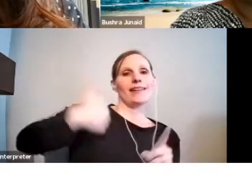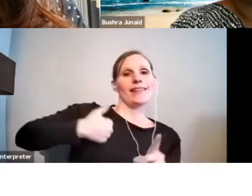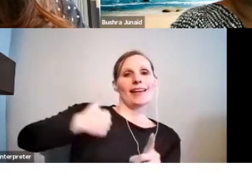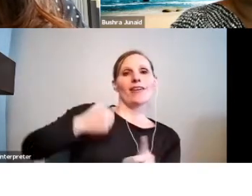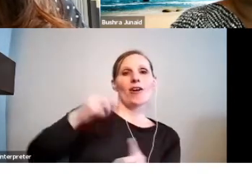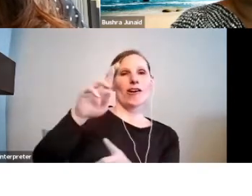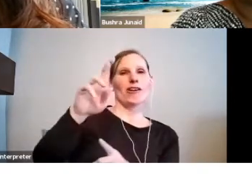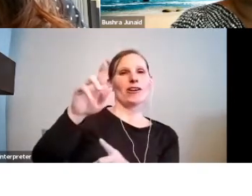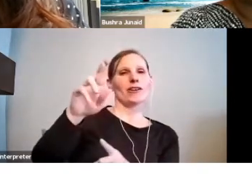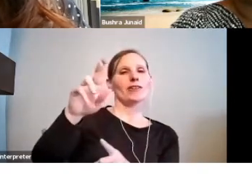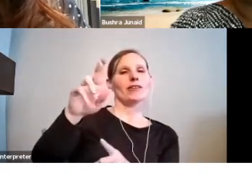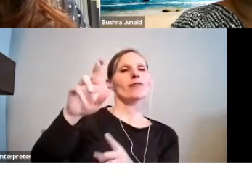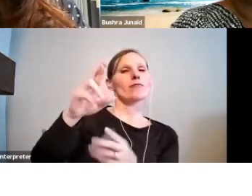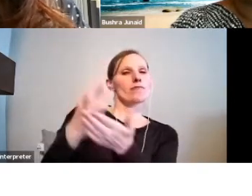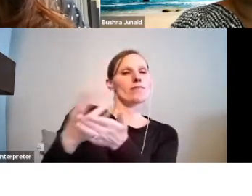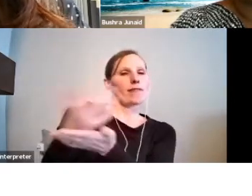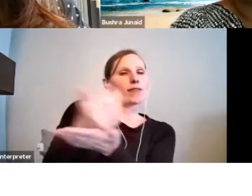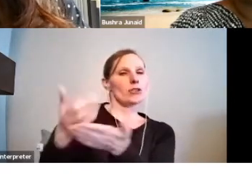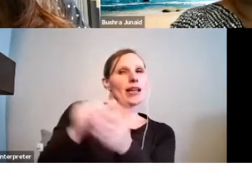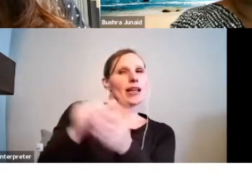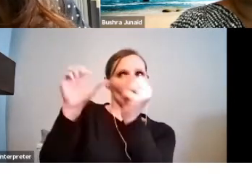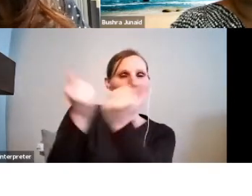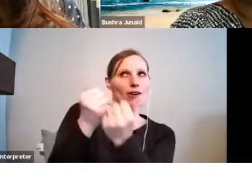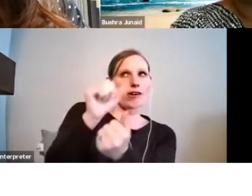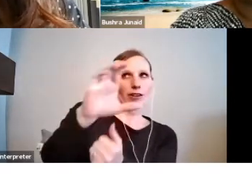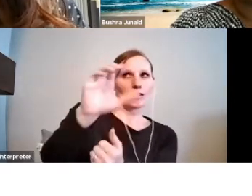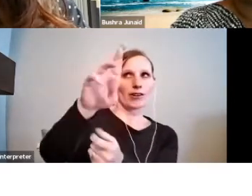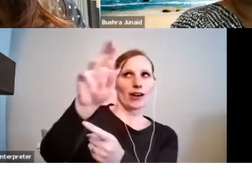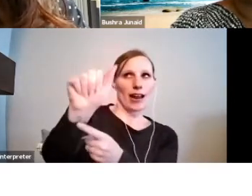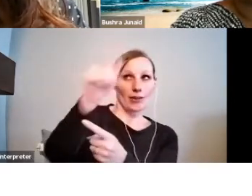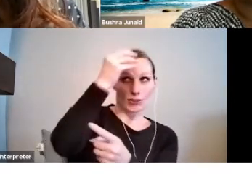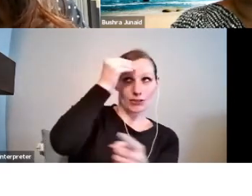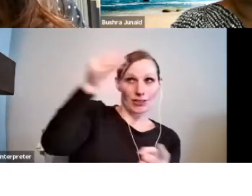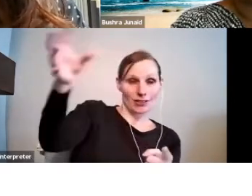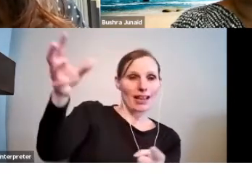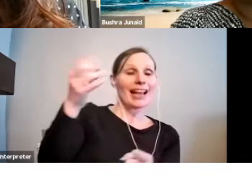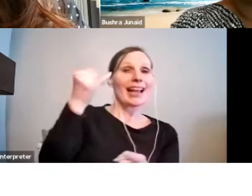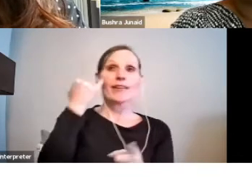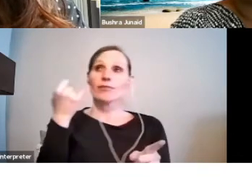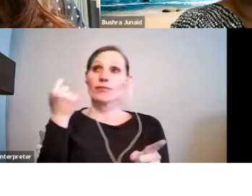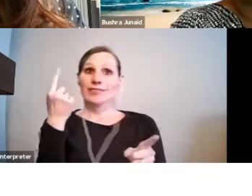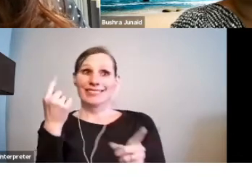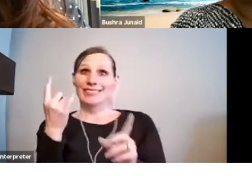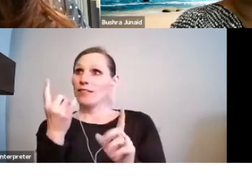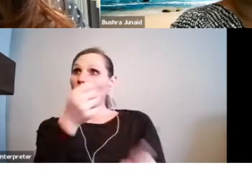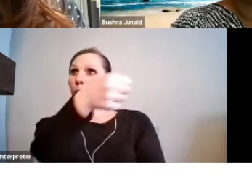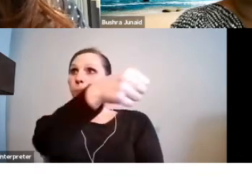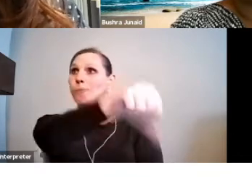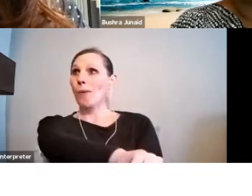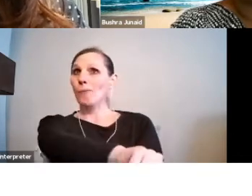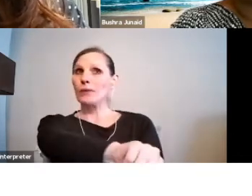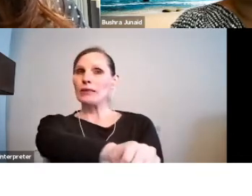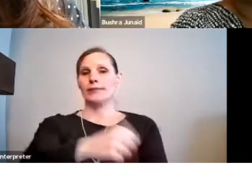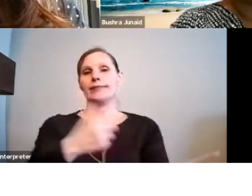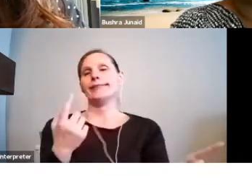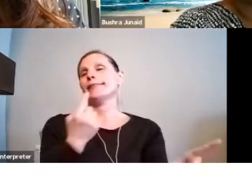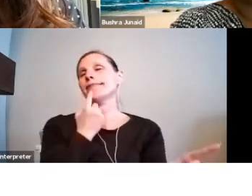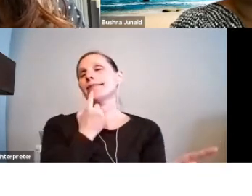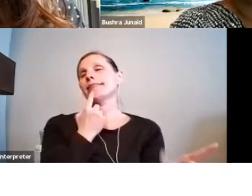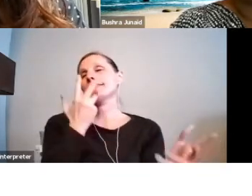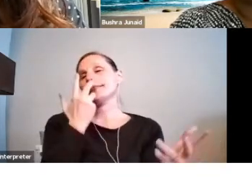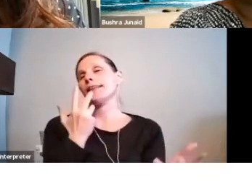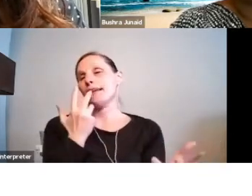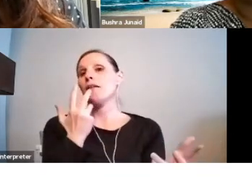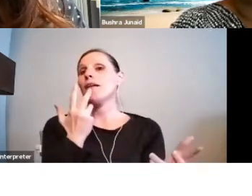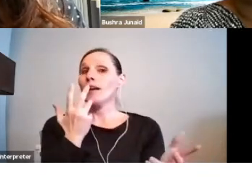Agency. If you do not get a grant, and we know it's of course very disappointing, but take heart that this is an